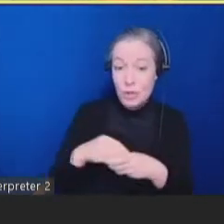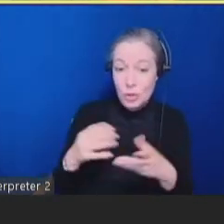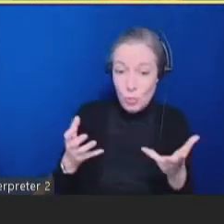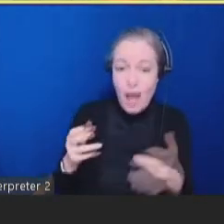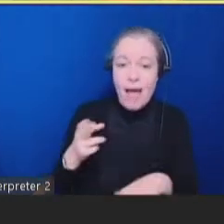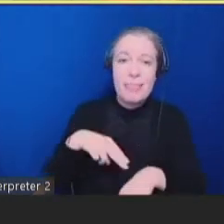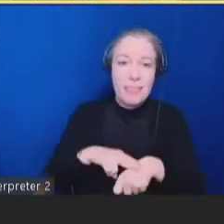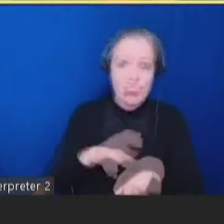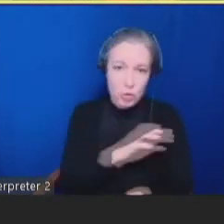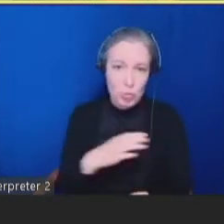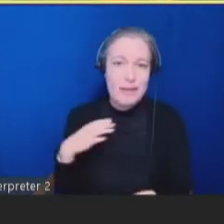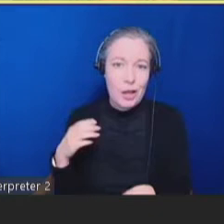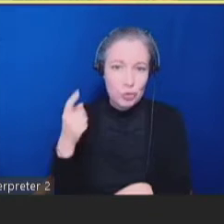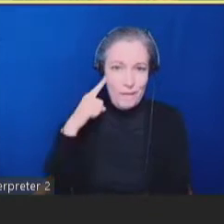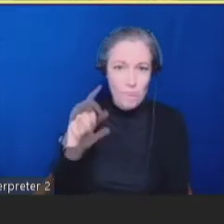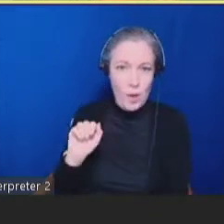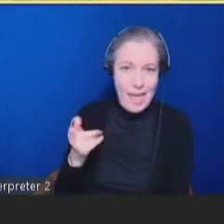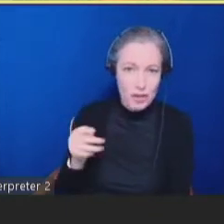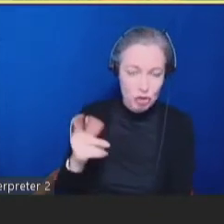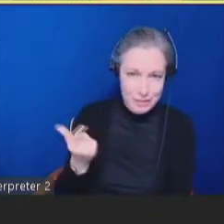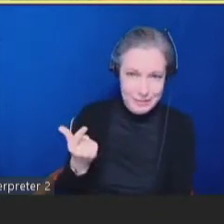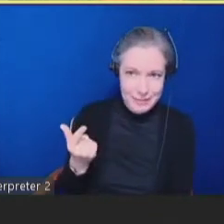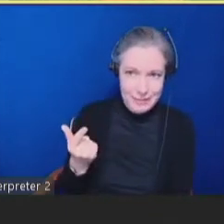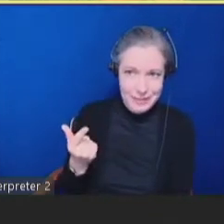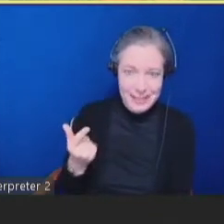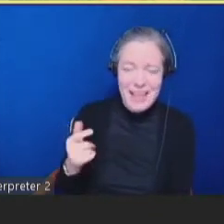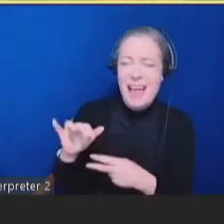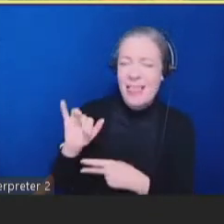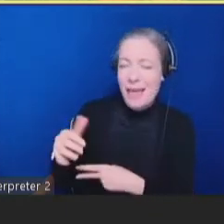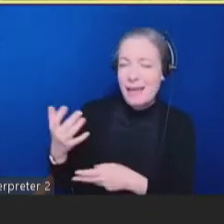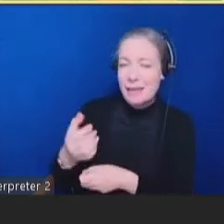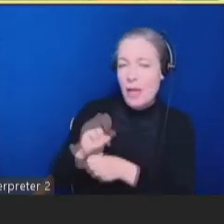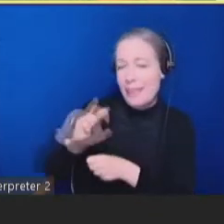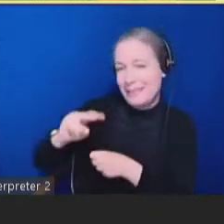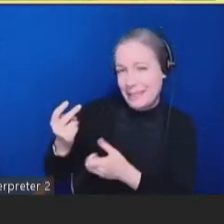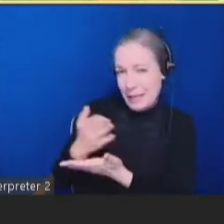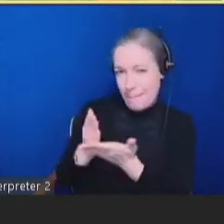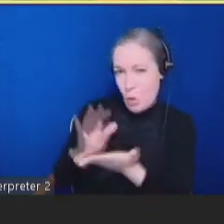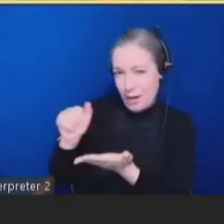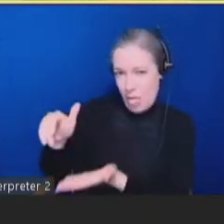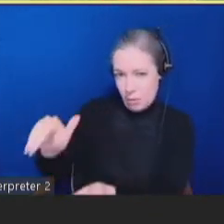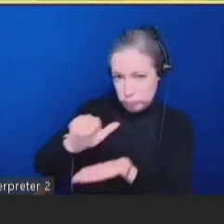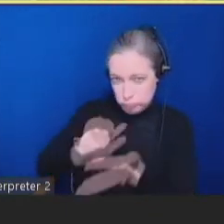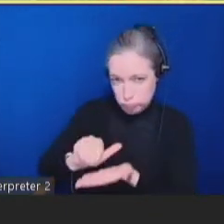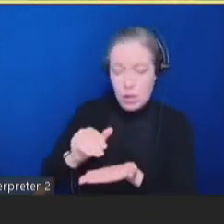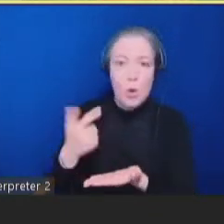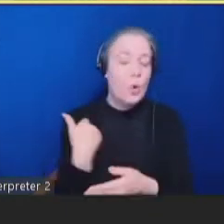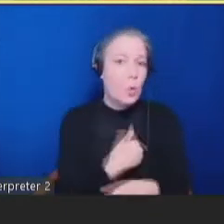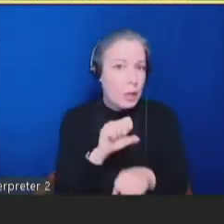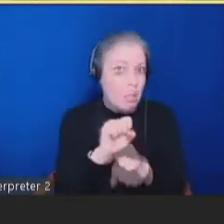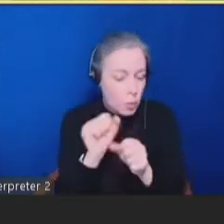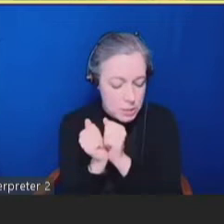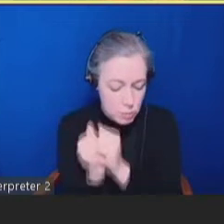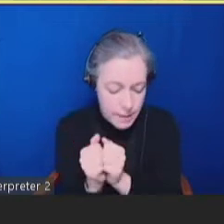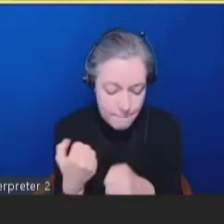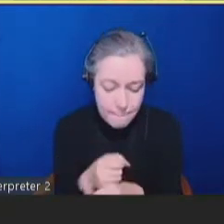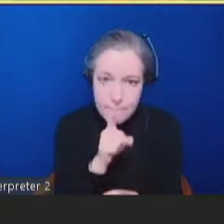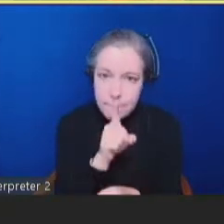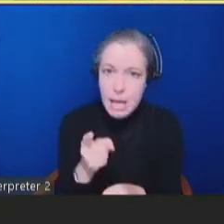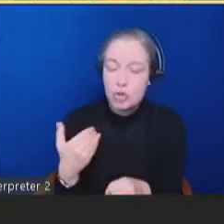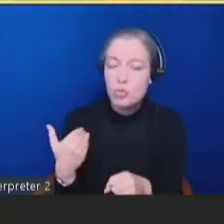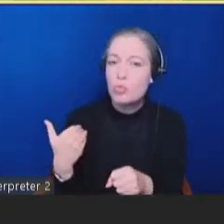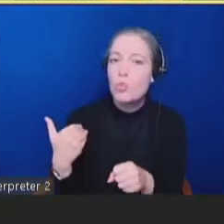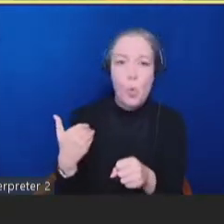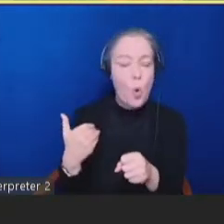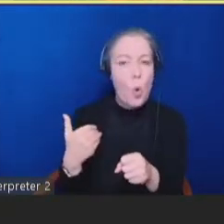the second part of the Vaccine Uptake Initiative grant. We work closely together to ensure our grantees are maximizing resources and working